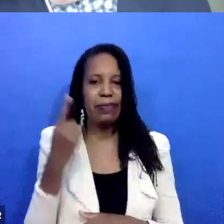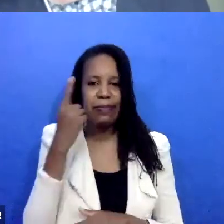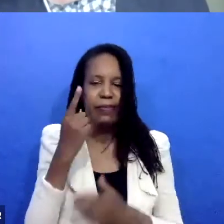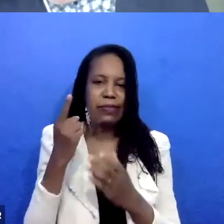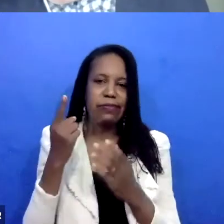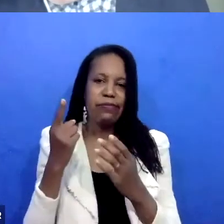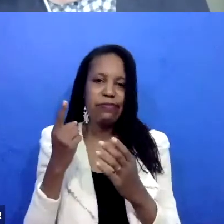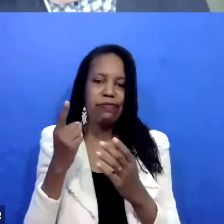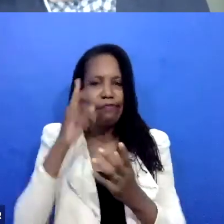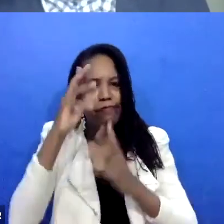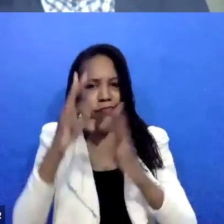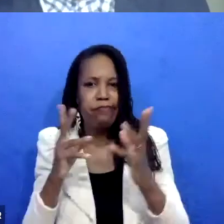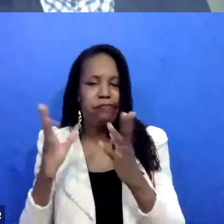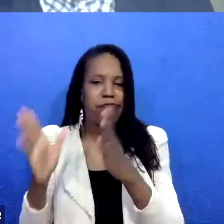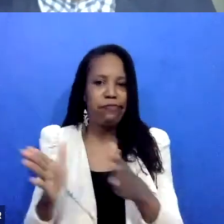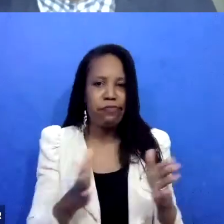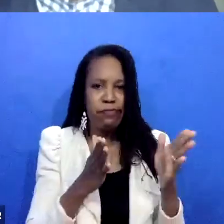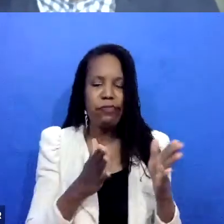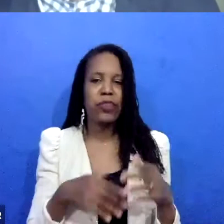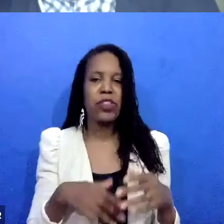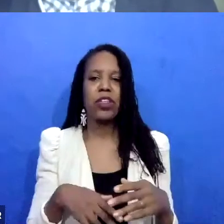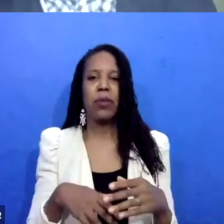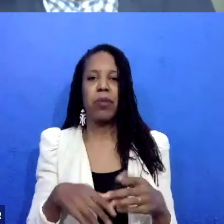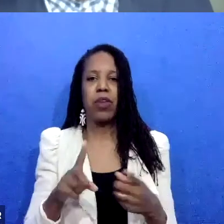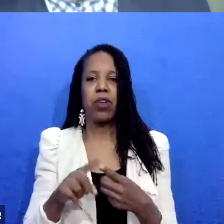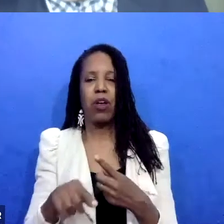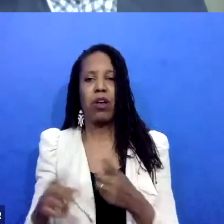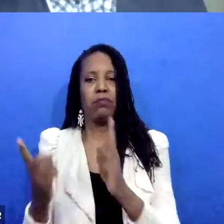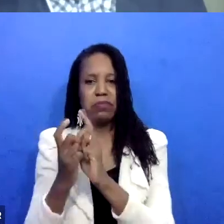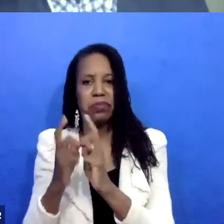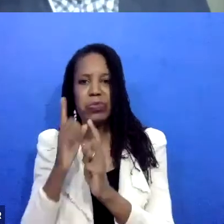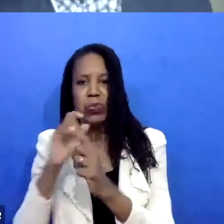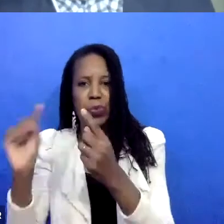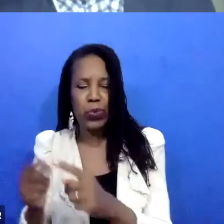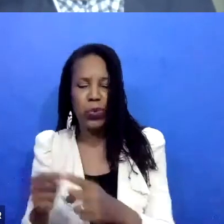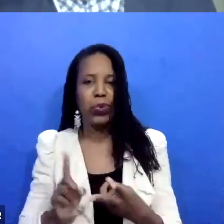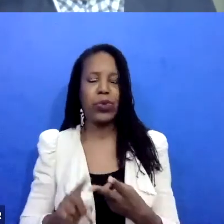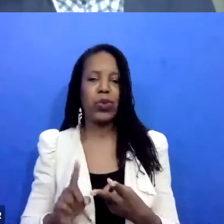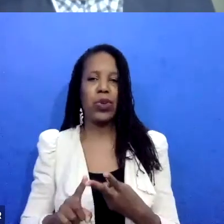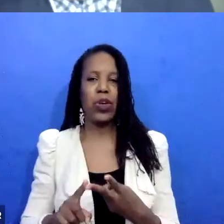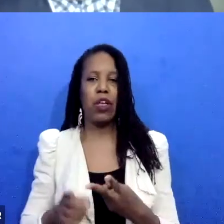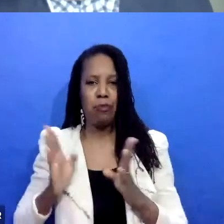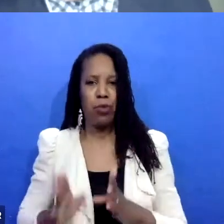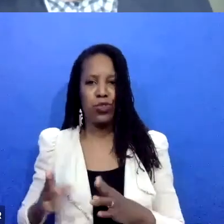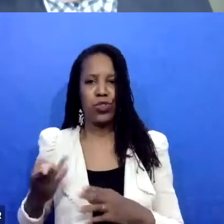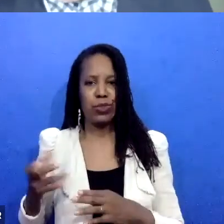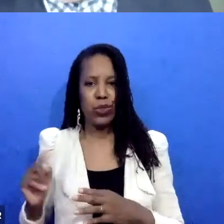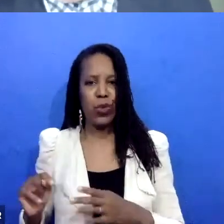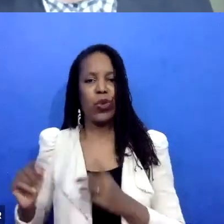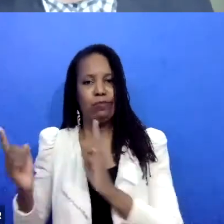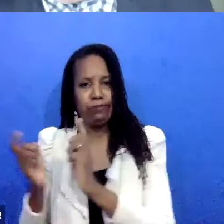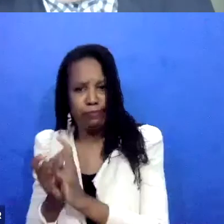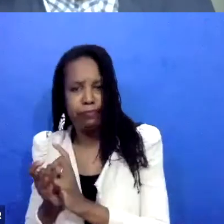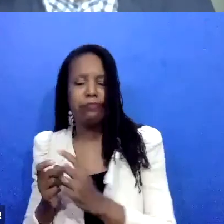you know, sometimes there might be a four-part plan to doing right by the person you've harmed and your family and your community